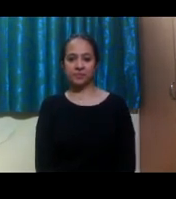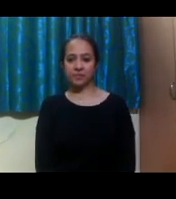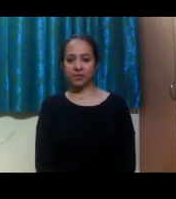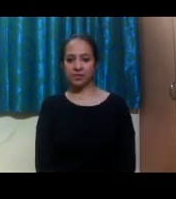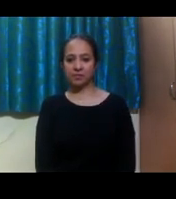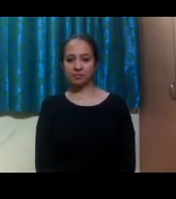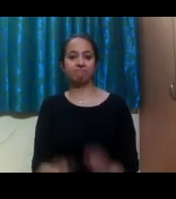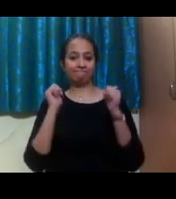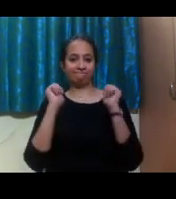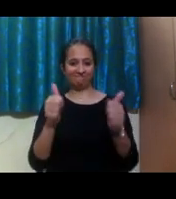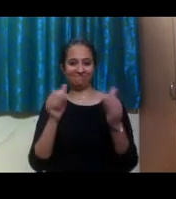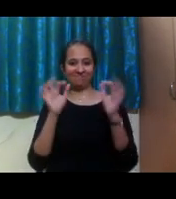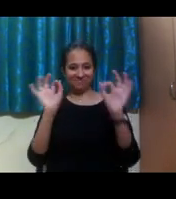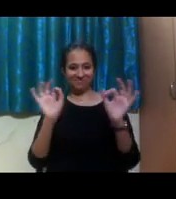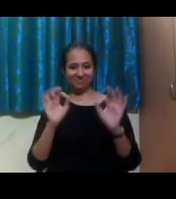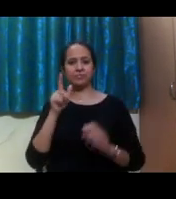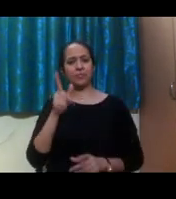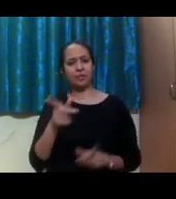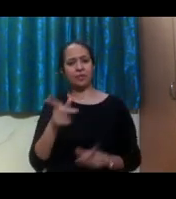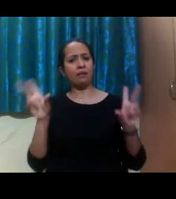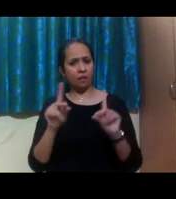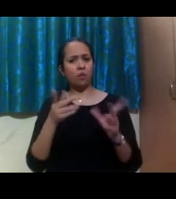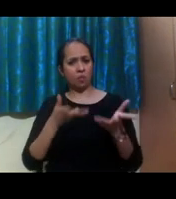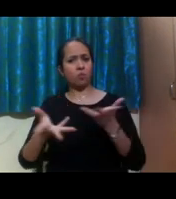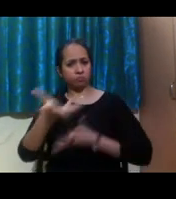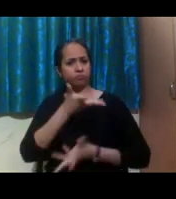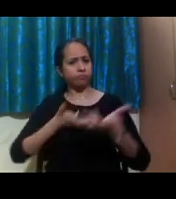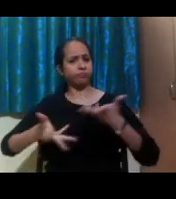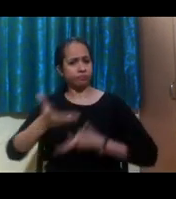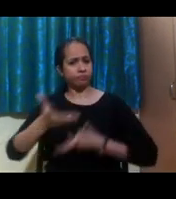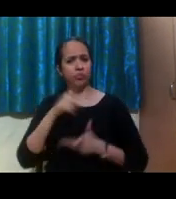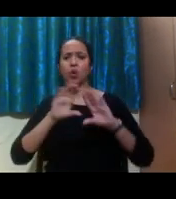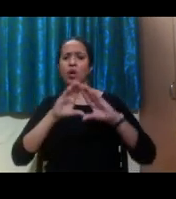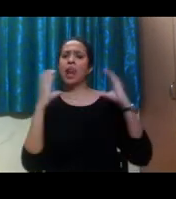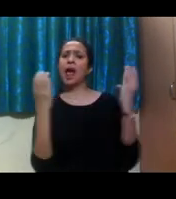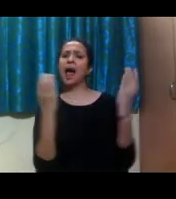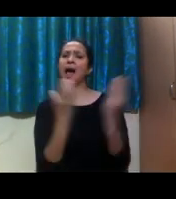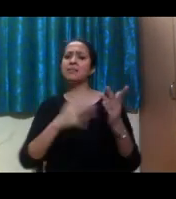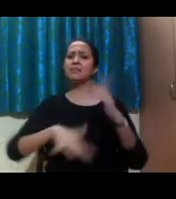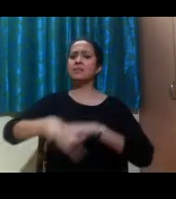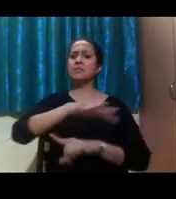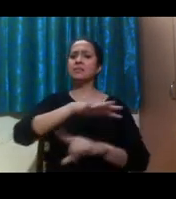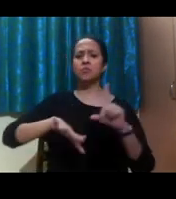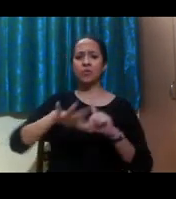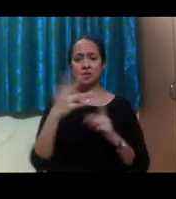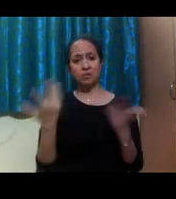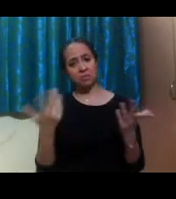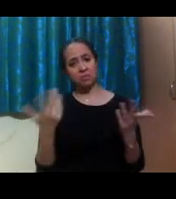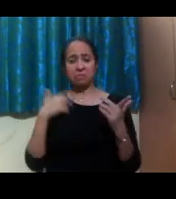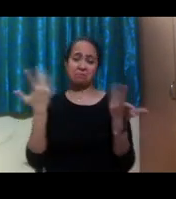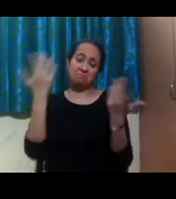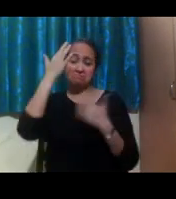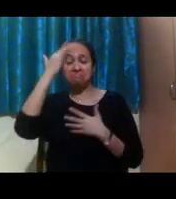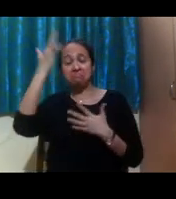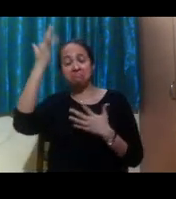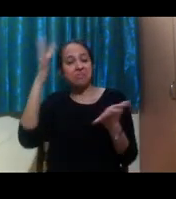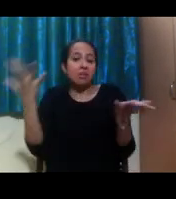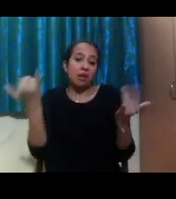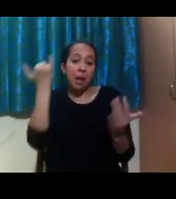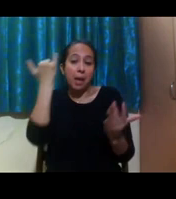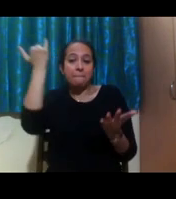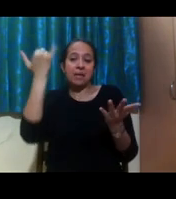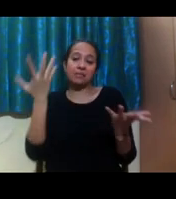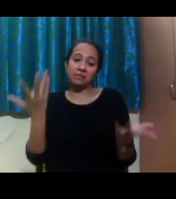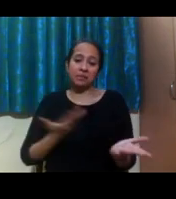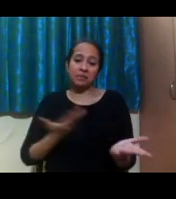Alrighty. We're also going talk to you about just a classroom situation. So we might throw a couple hypothetical situations at you. So if you are